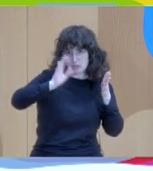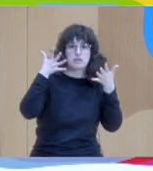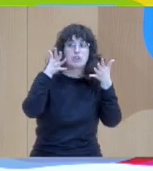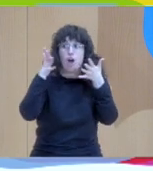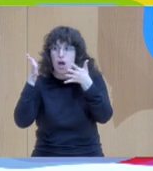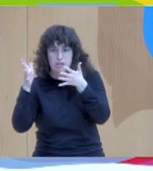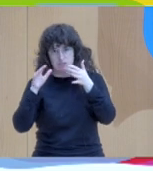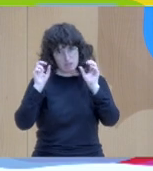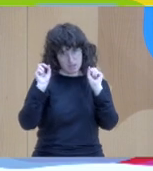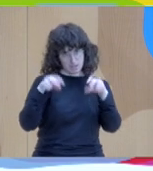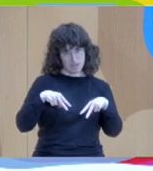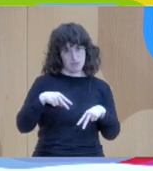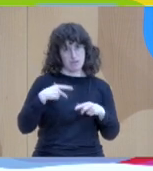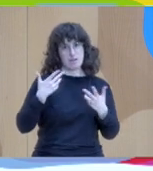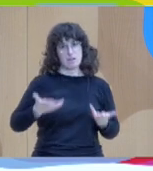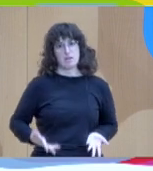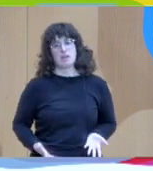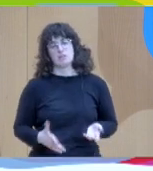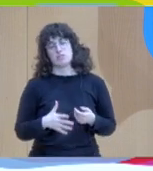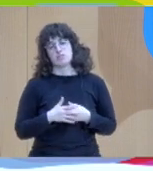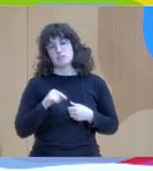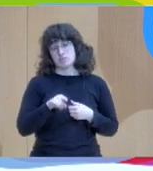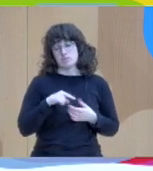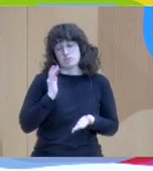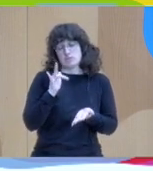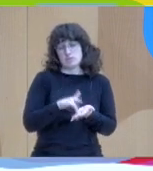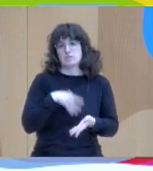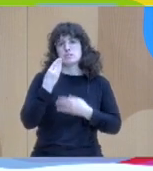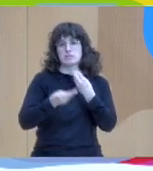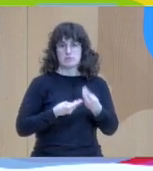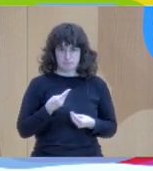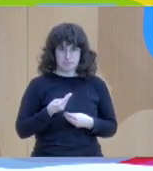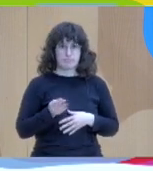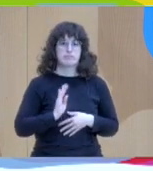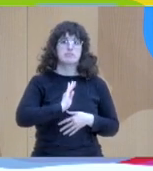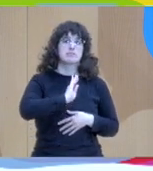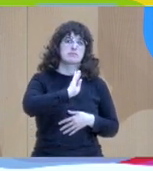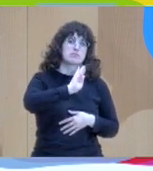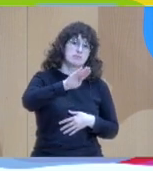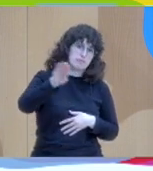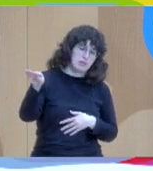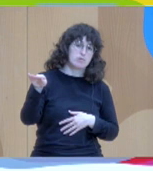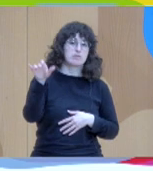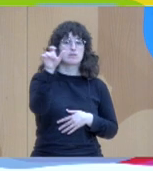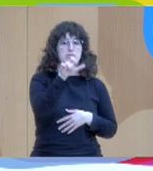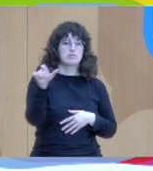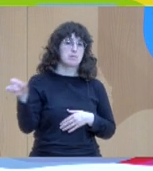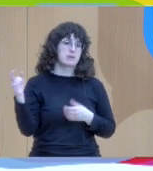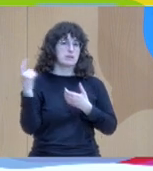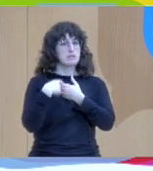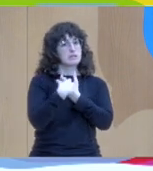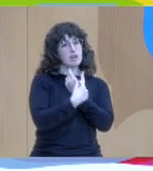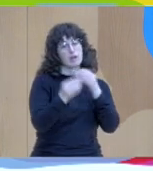you know the questions people who have had the training and then there are people who have not had the training here